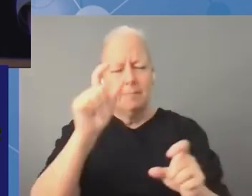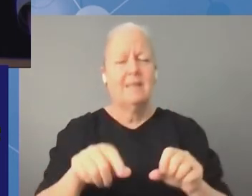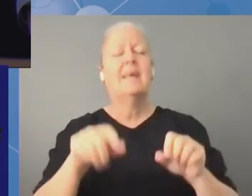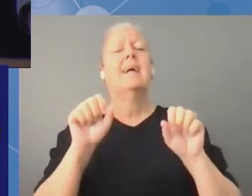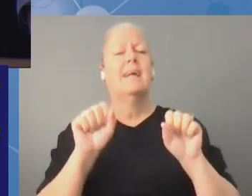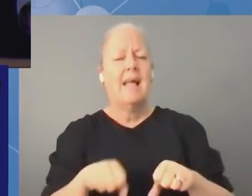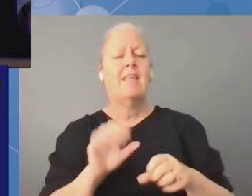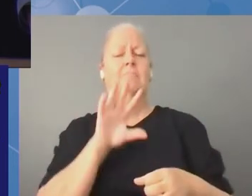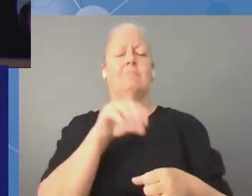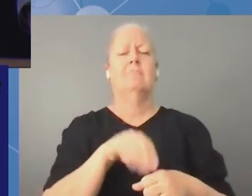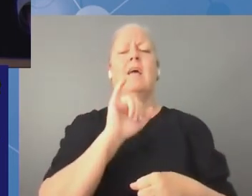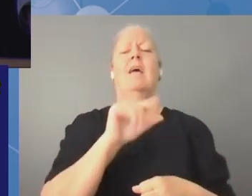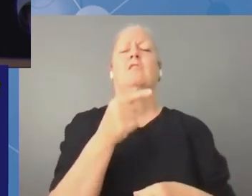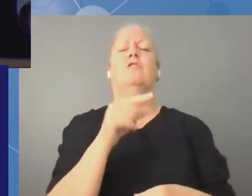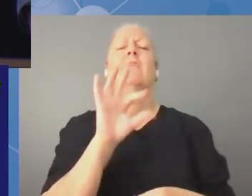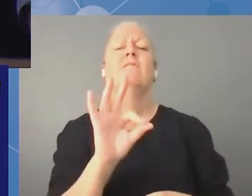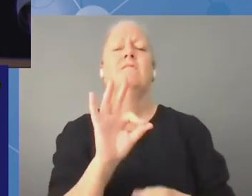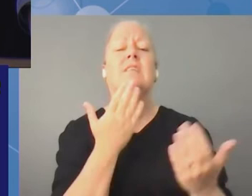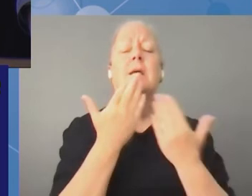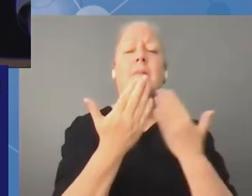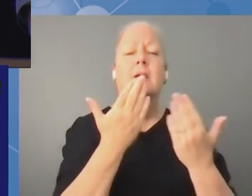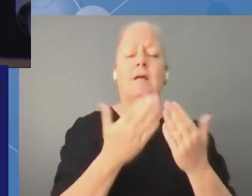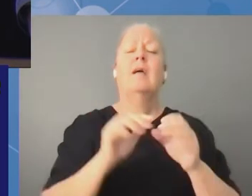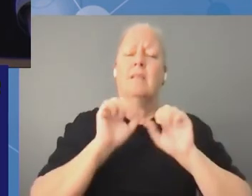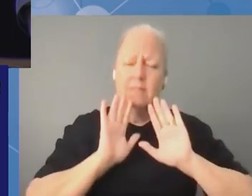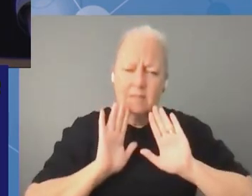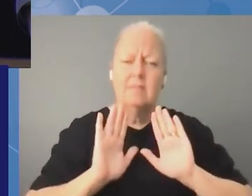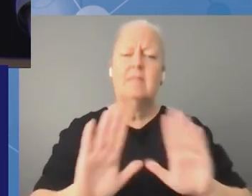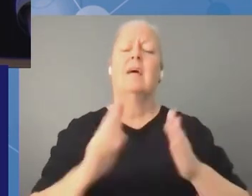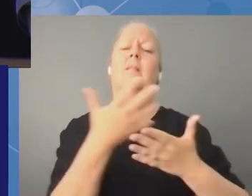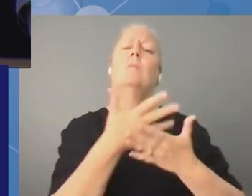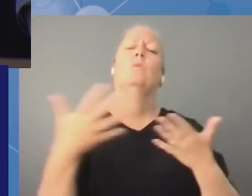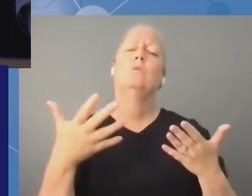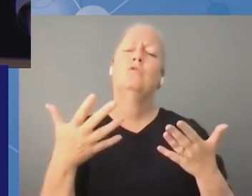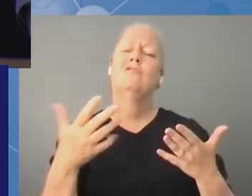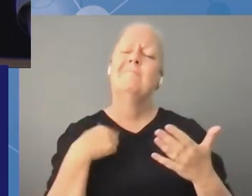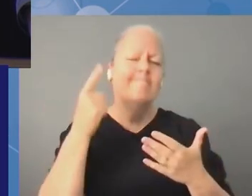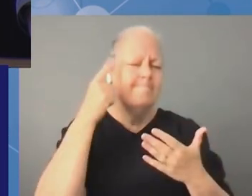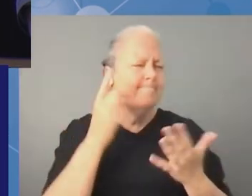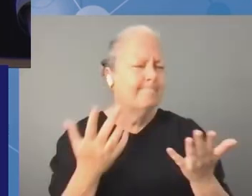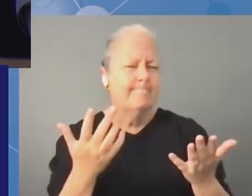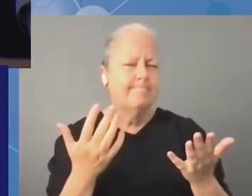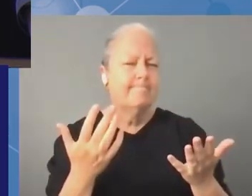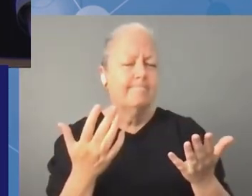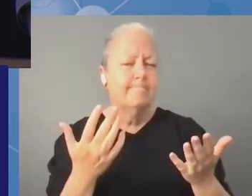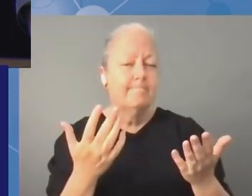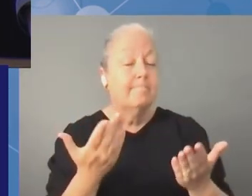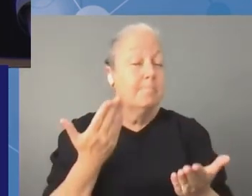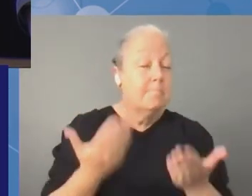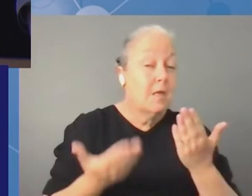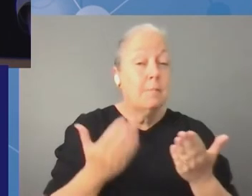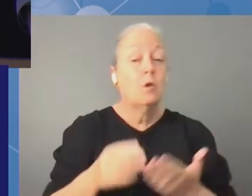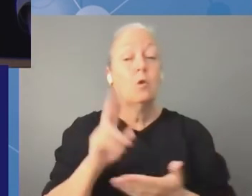summits in their own language so maybe all of the u.n working